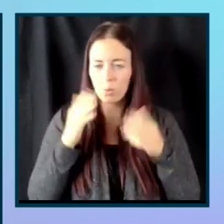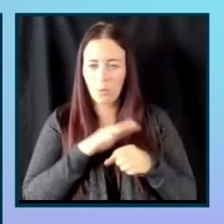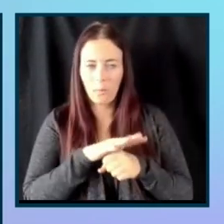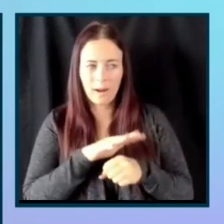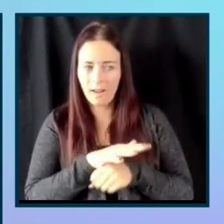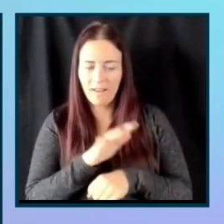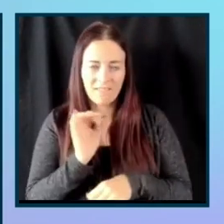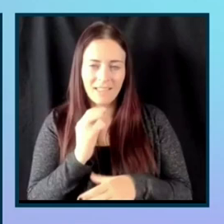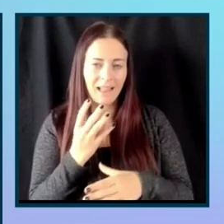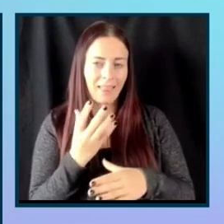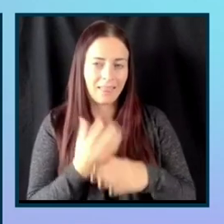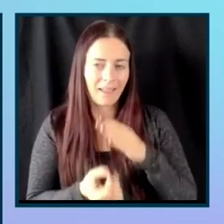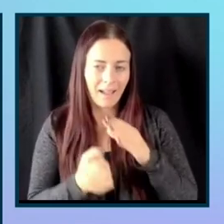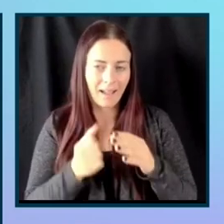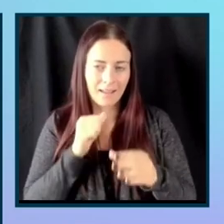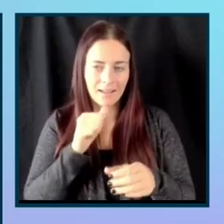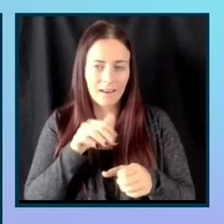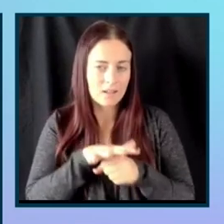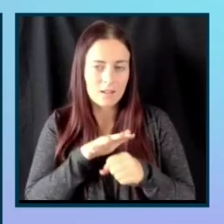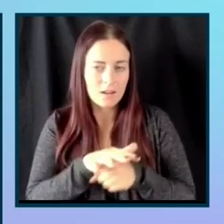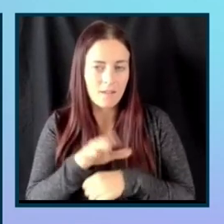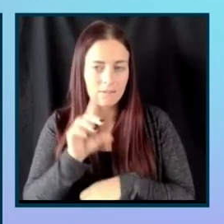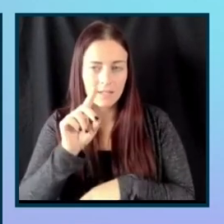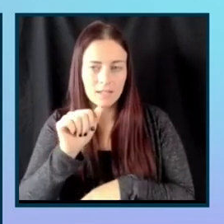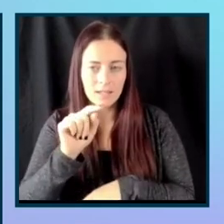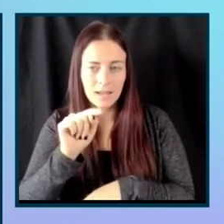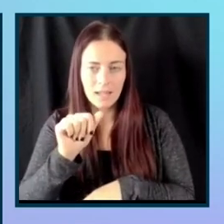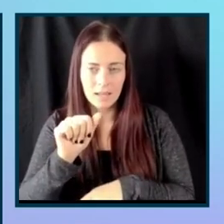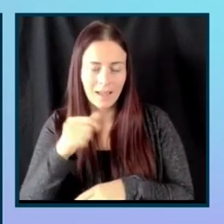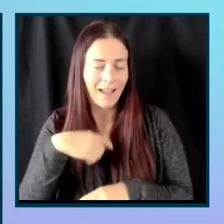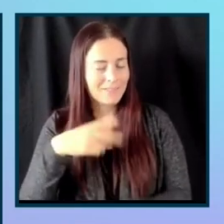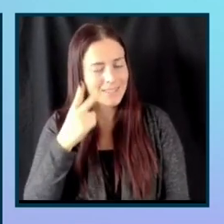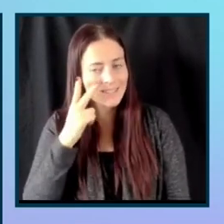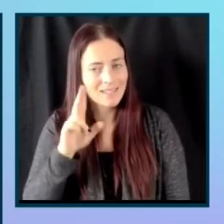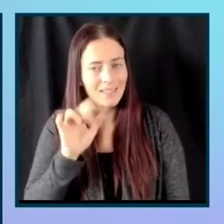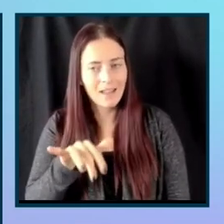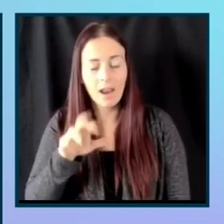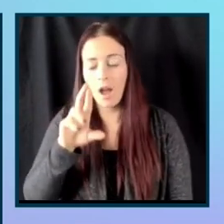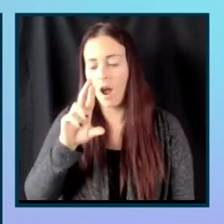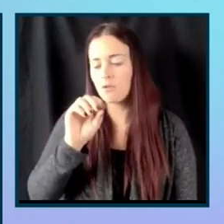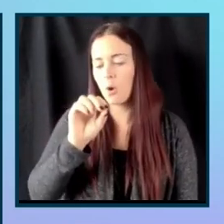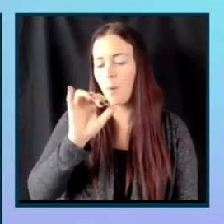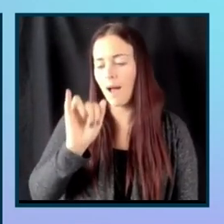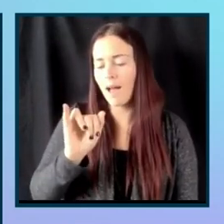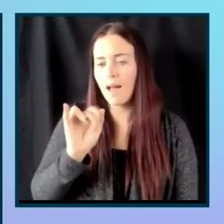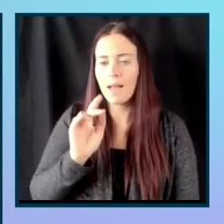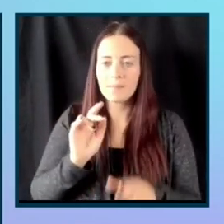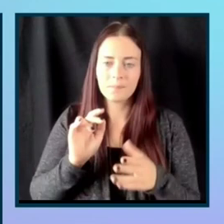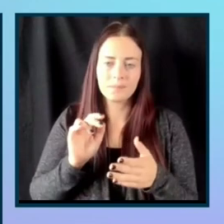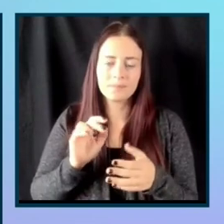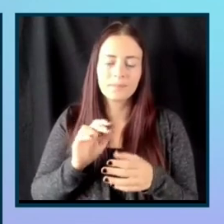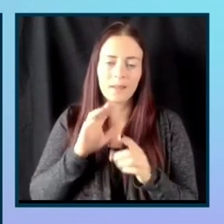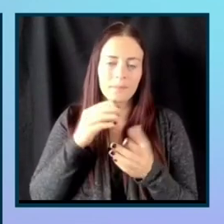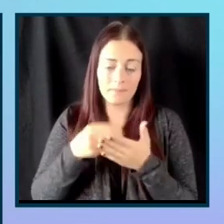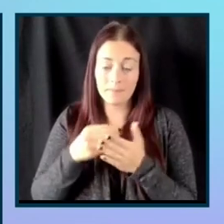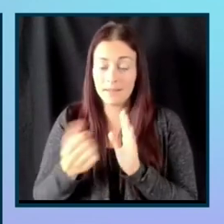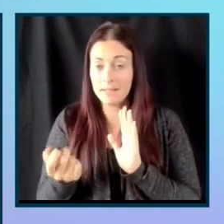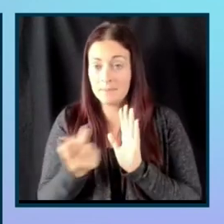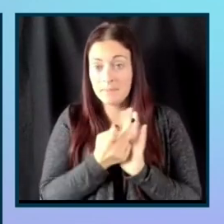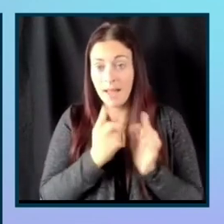like the ROI and there is absolutely 100% ROI in making products inclusive.